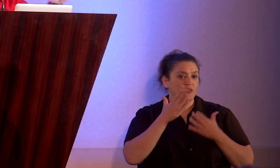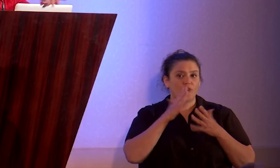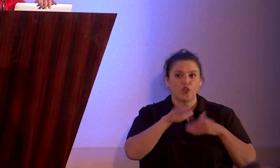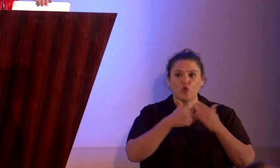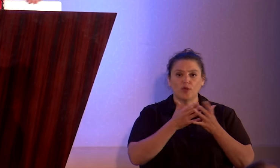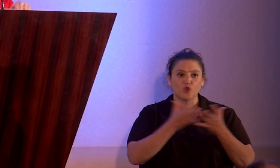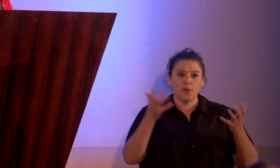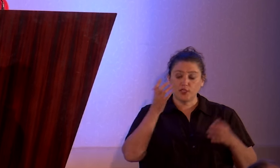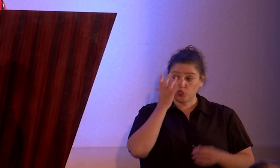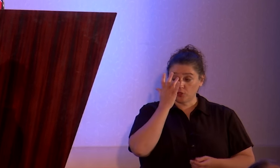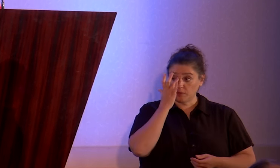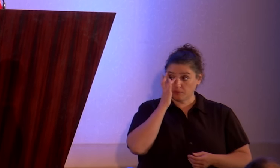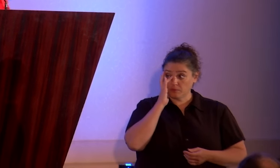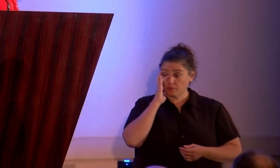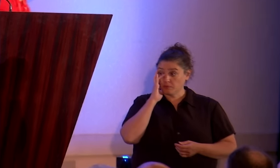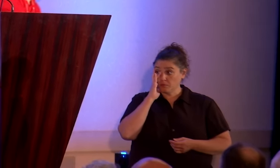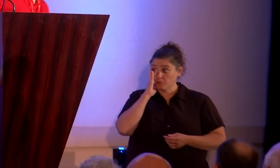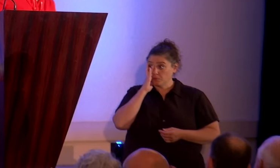so much.